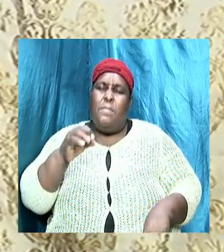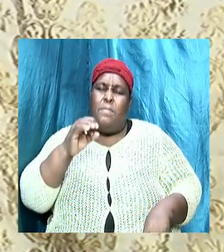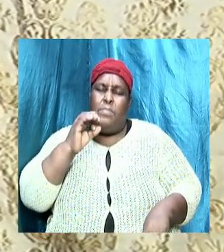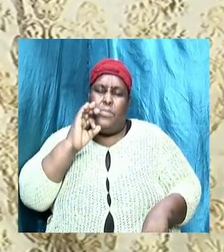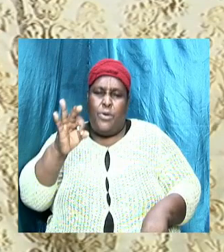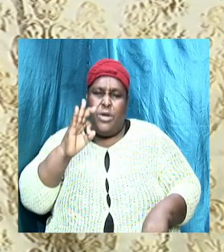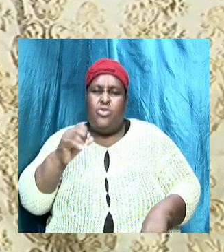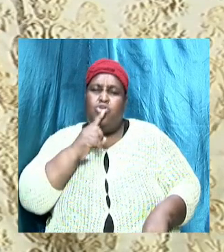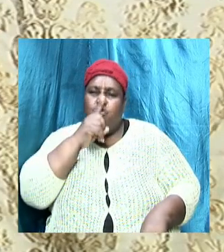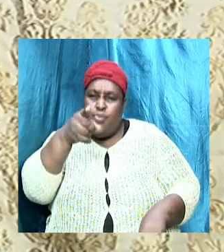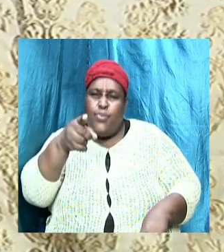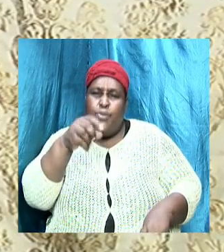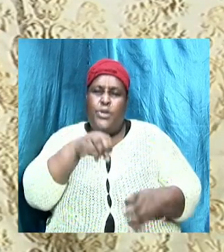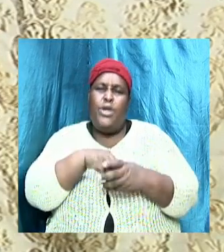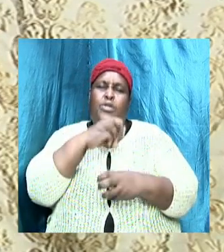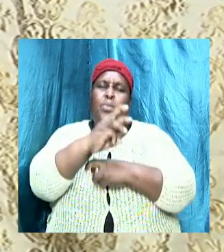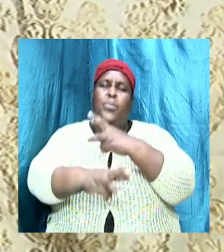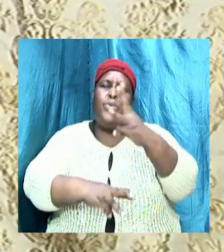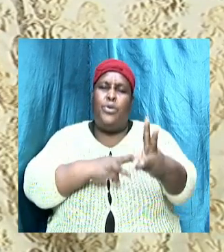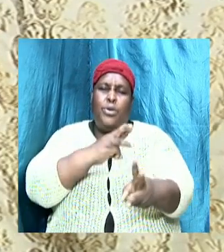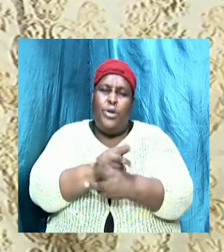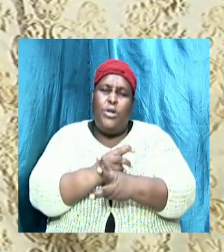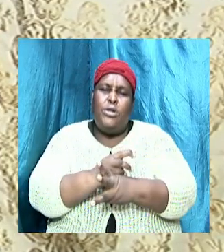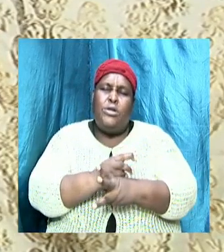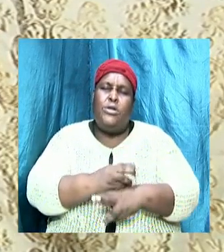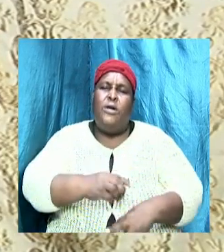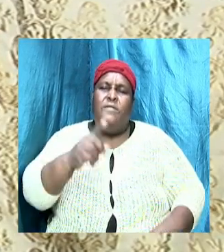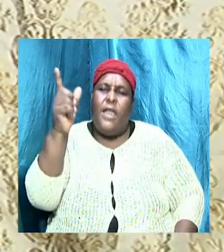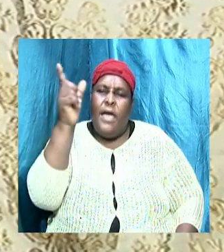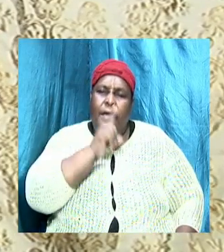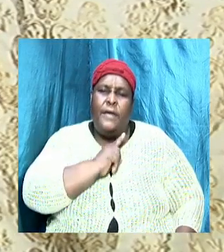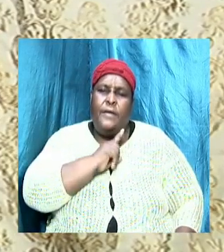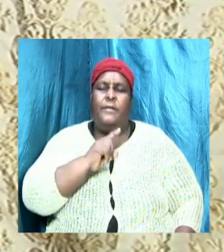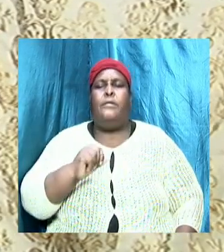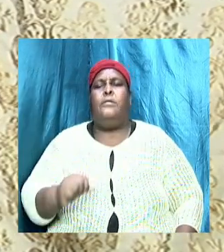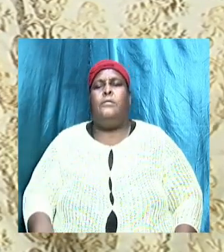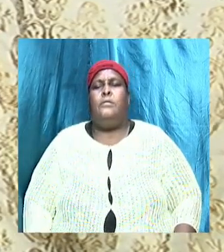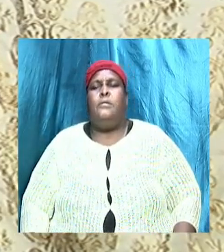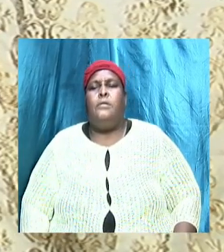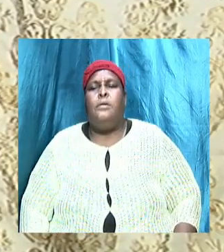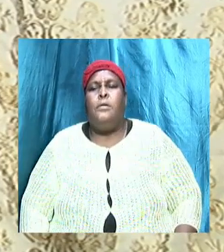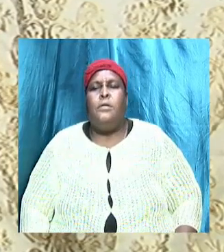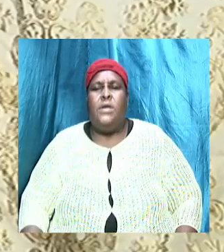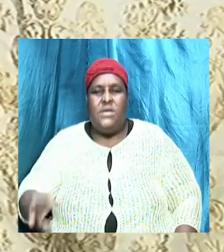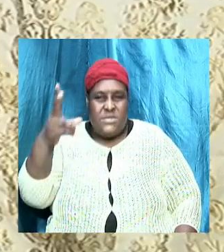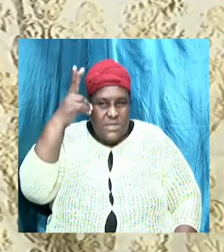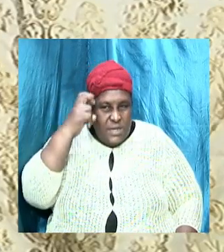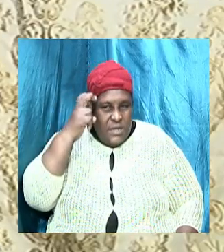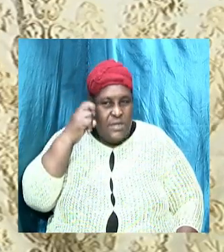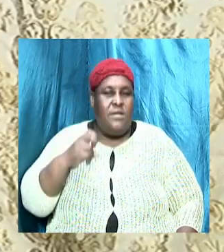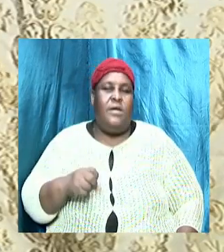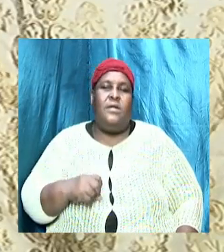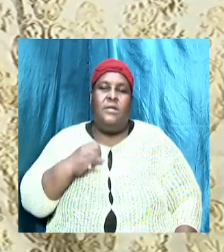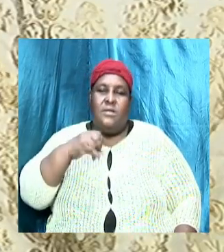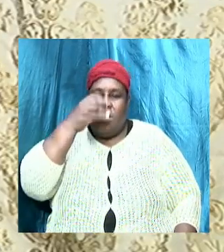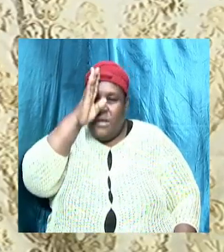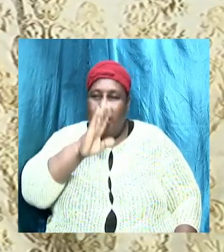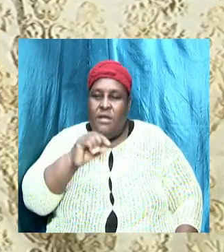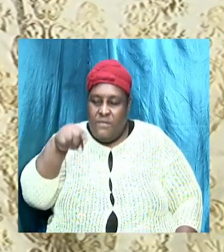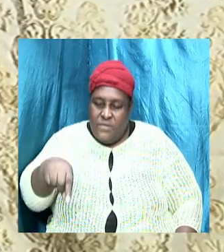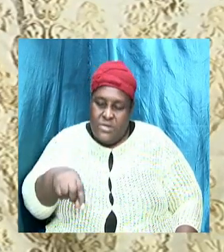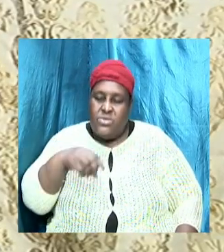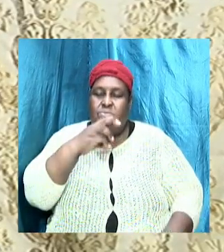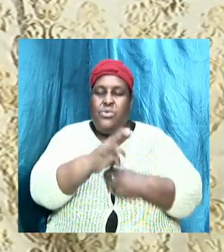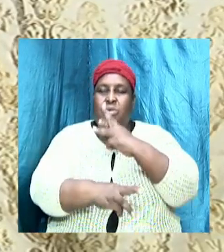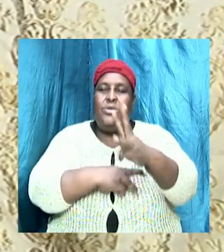of falsehood the Bible tells us in 2nd Corinthians 4 verse 4 that Satan is the god of this